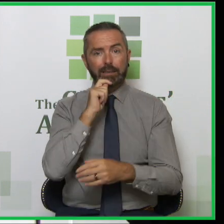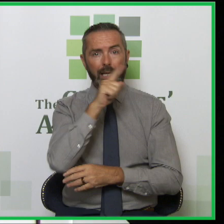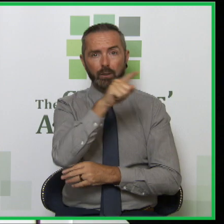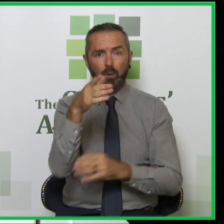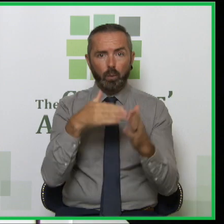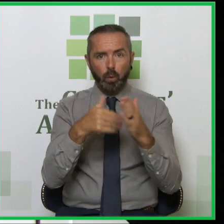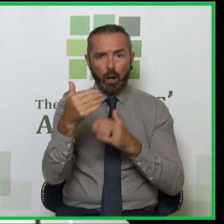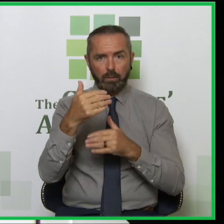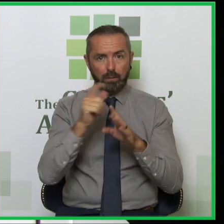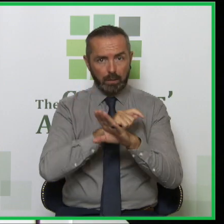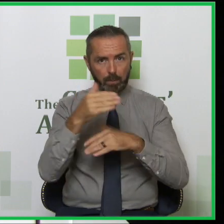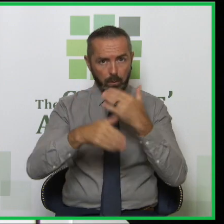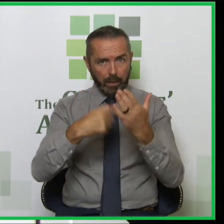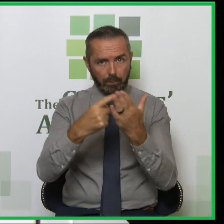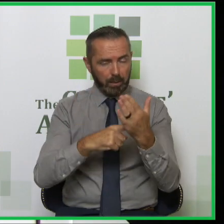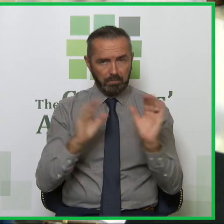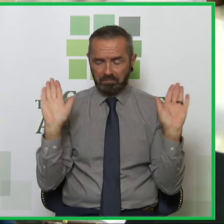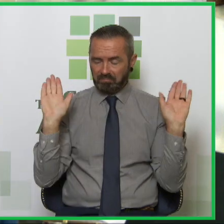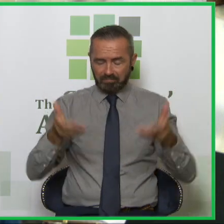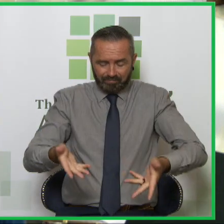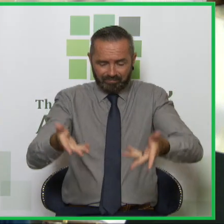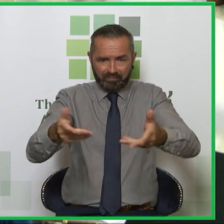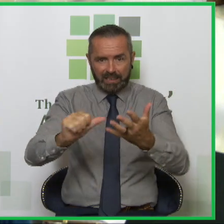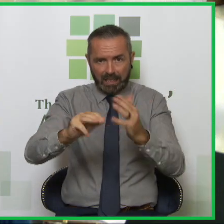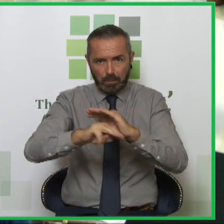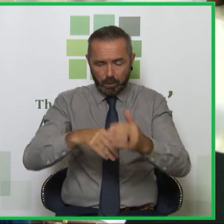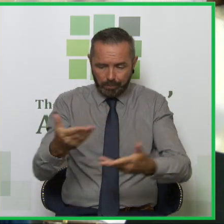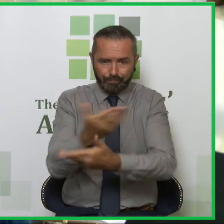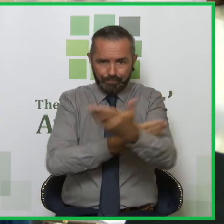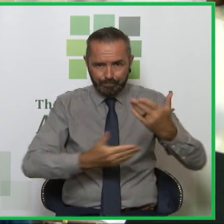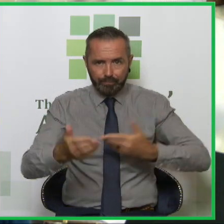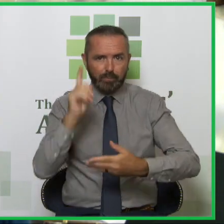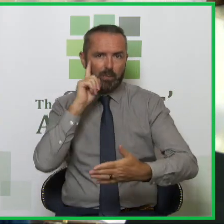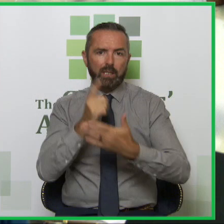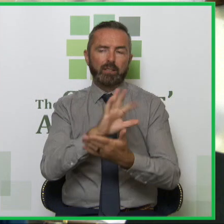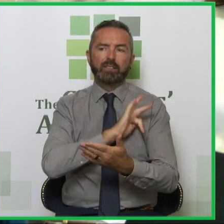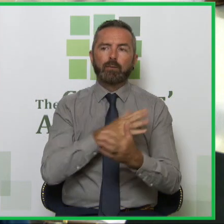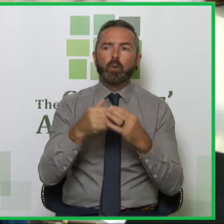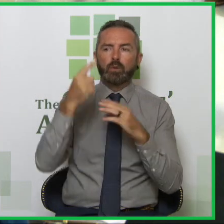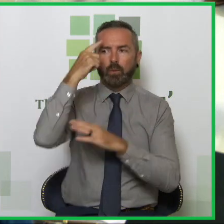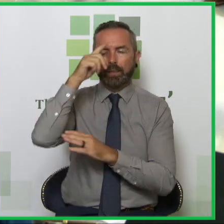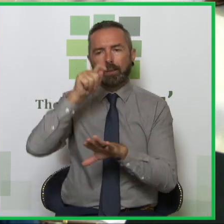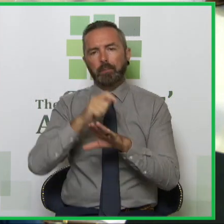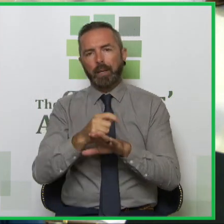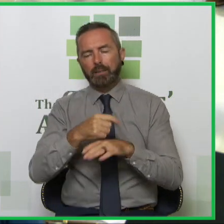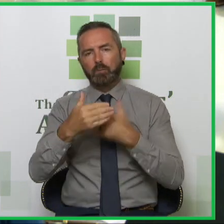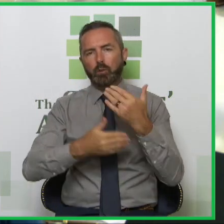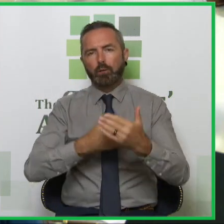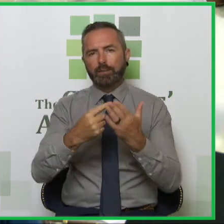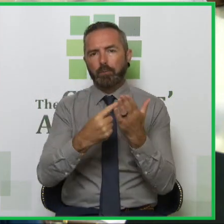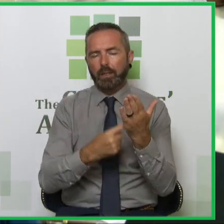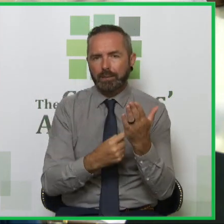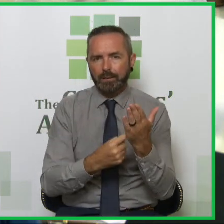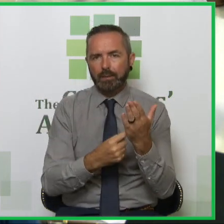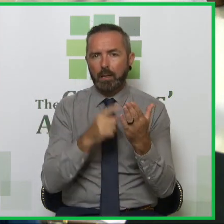progressive policy. You're the ones that have taken your six months to be here. You decide what you think is the best progressive policy